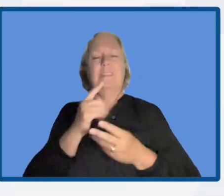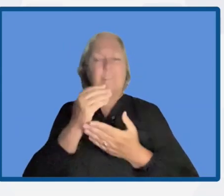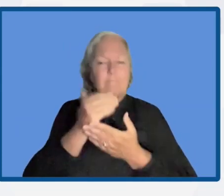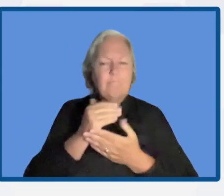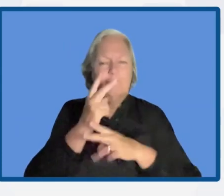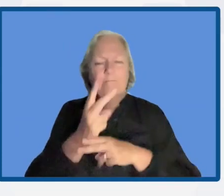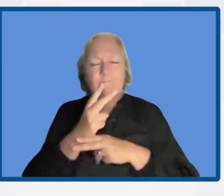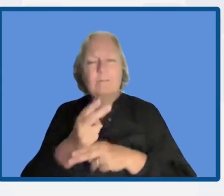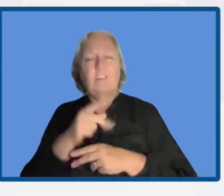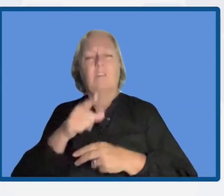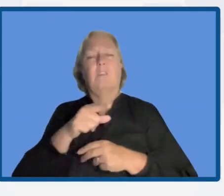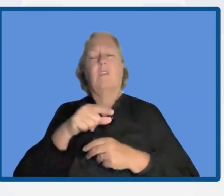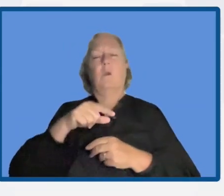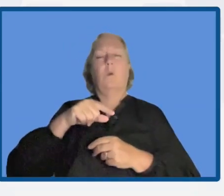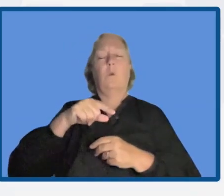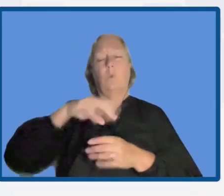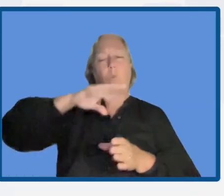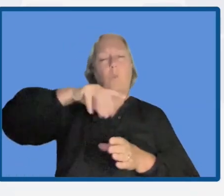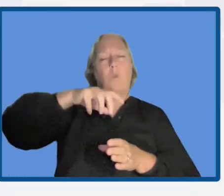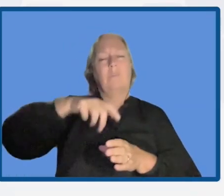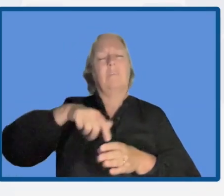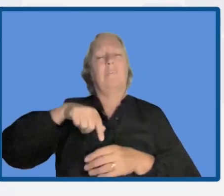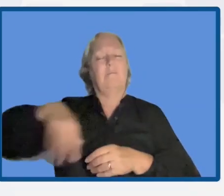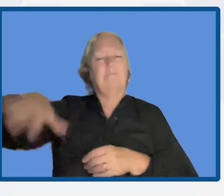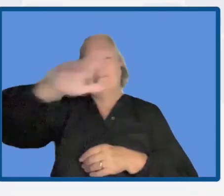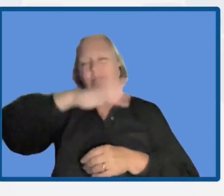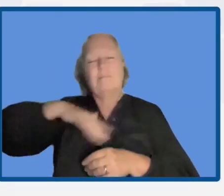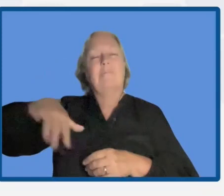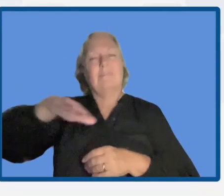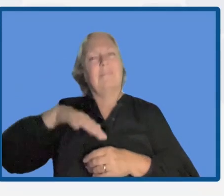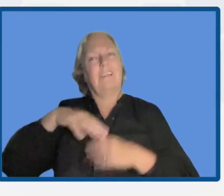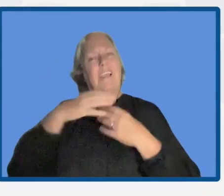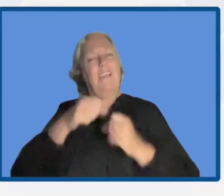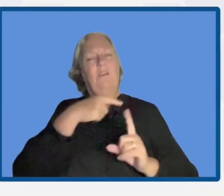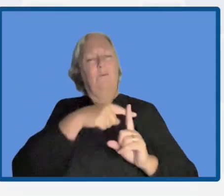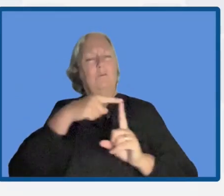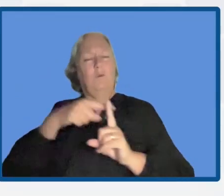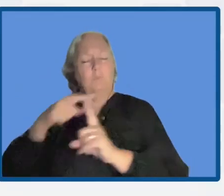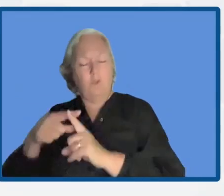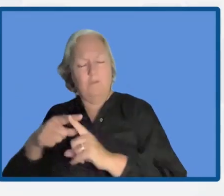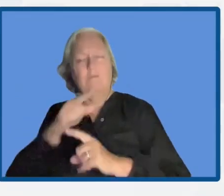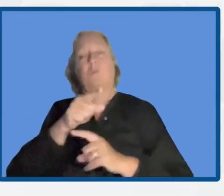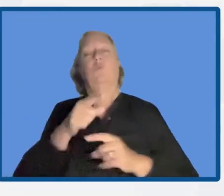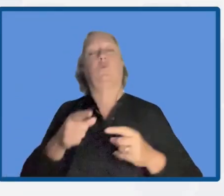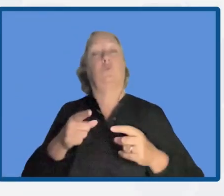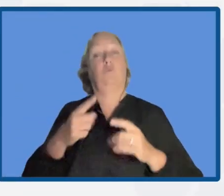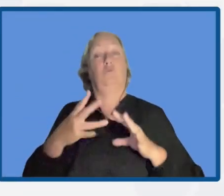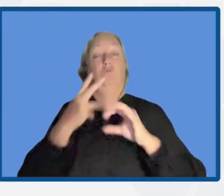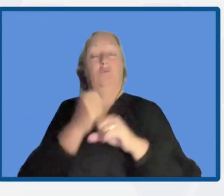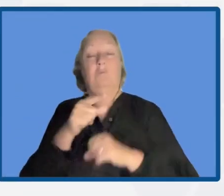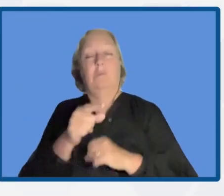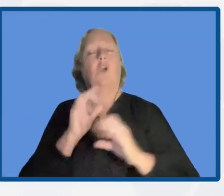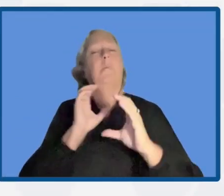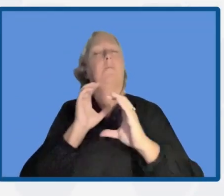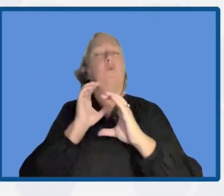bodies bring lots of benefits. And to wrap up, let me say that communication topics